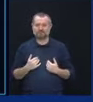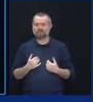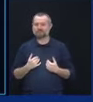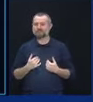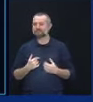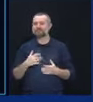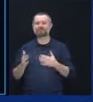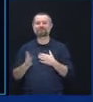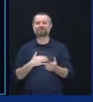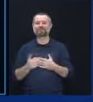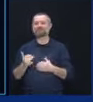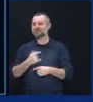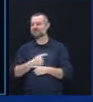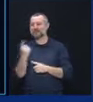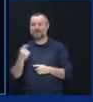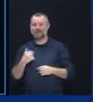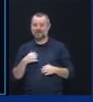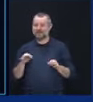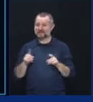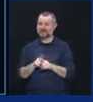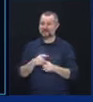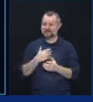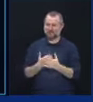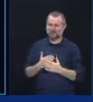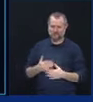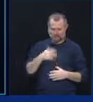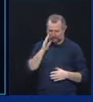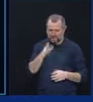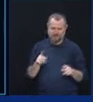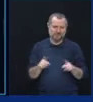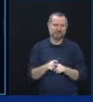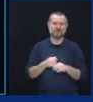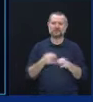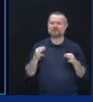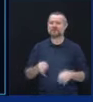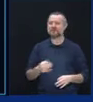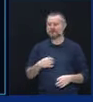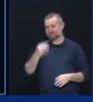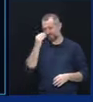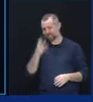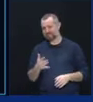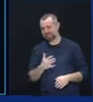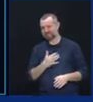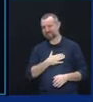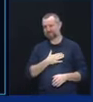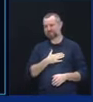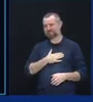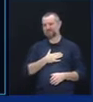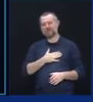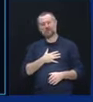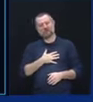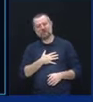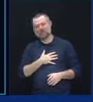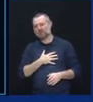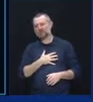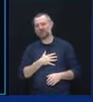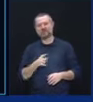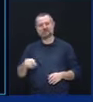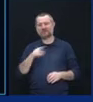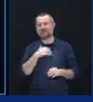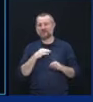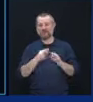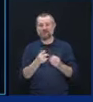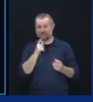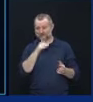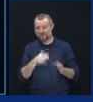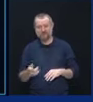same decisions again. And just as a personal note, I feel for all the families who lost someone. I often